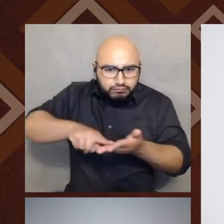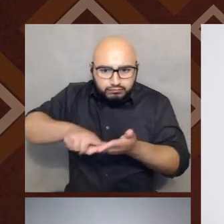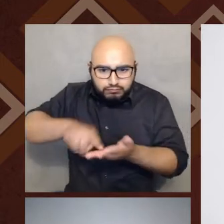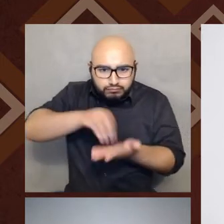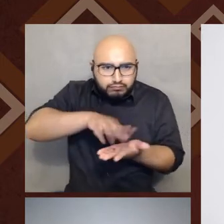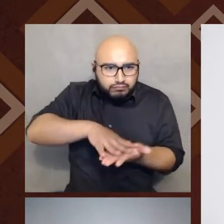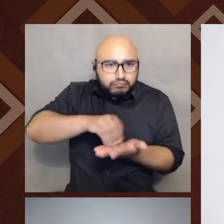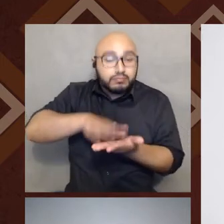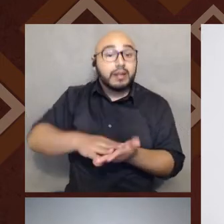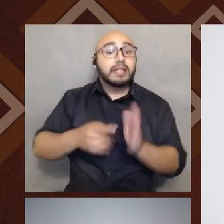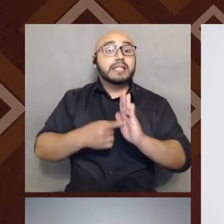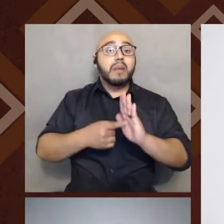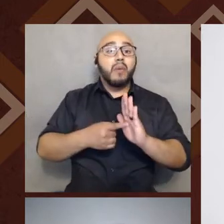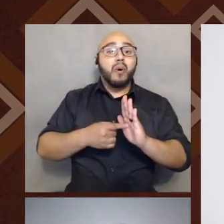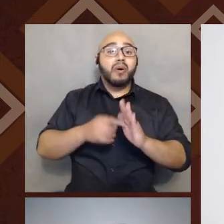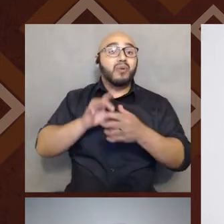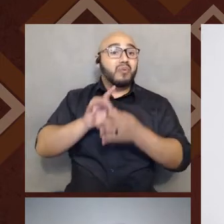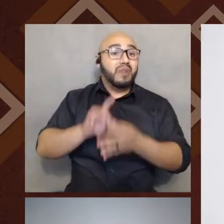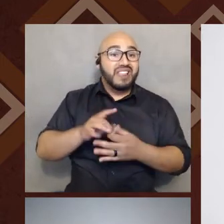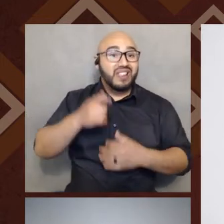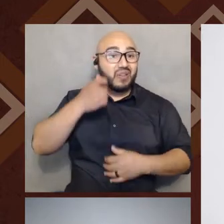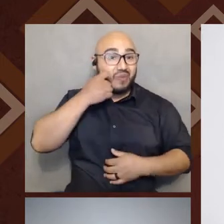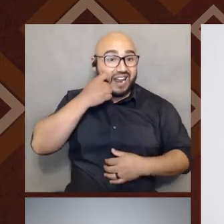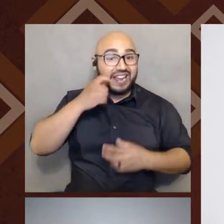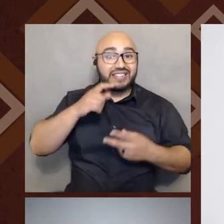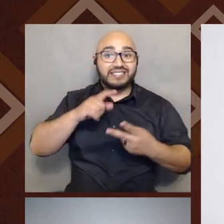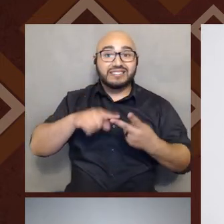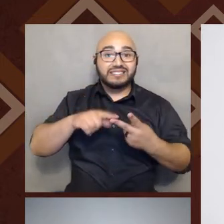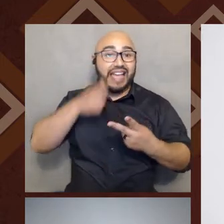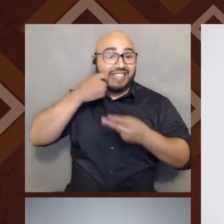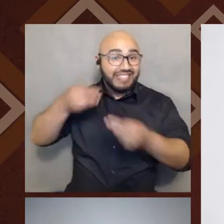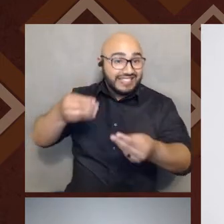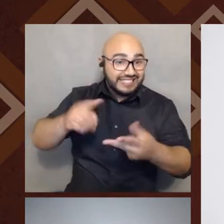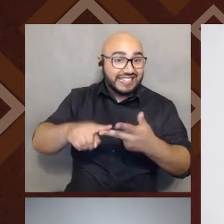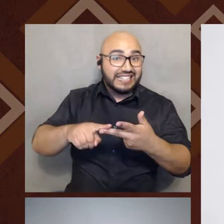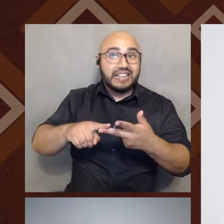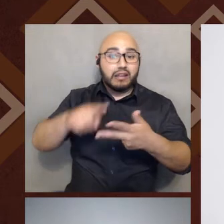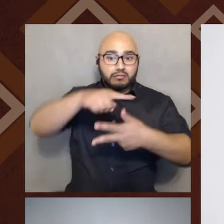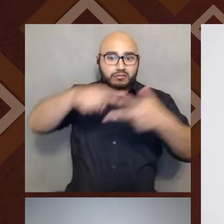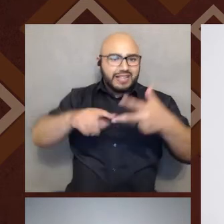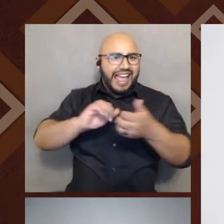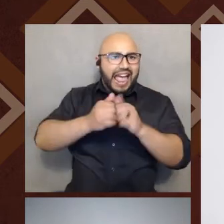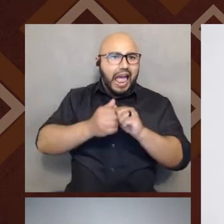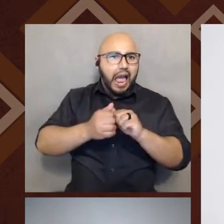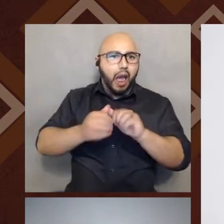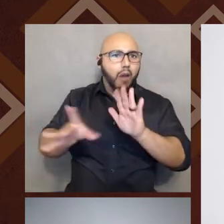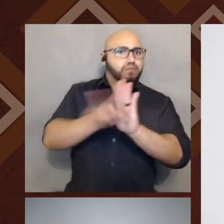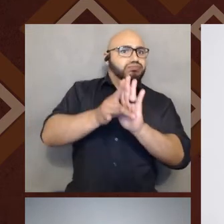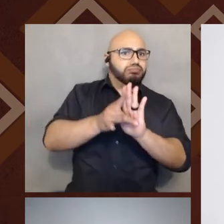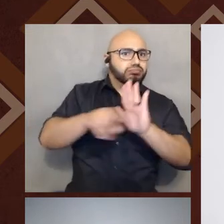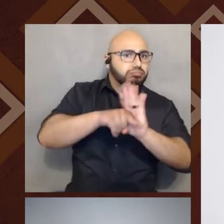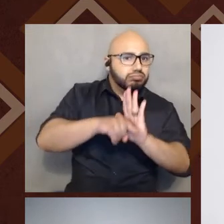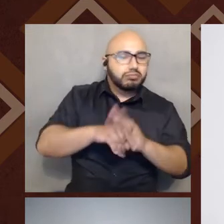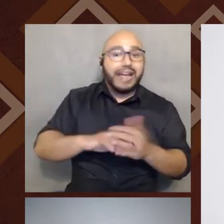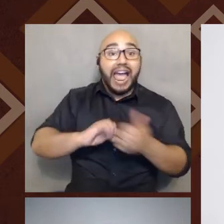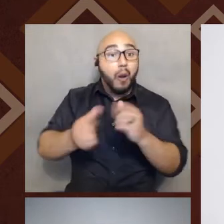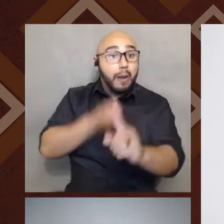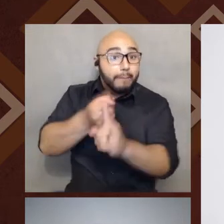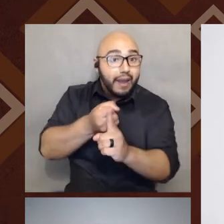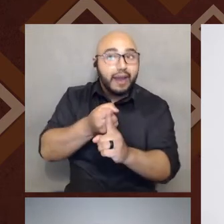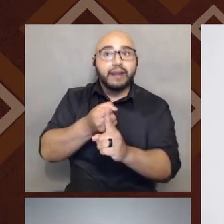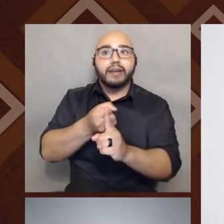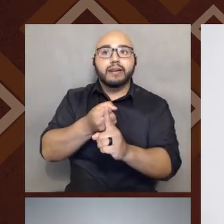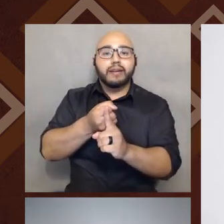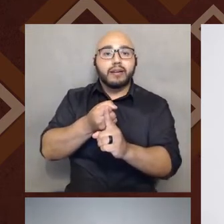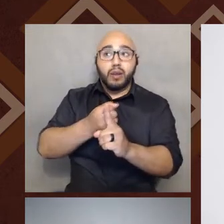race or ethnicity stigmas or stereotypes, right? Um, how do those impact then you'll be willing to say